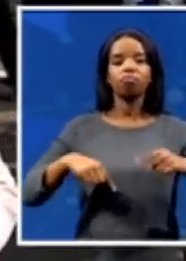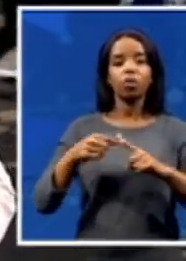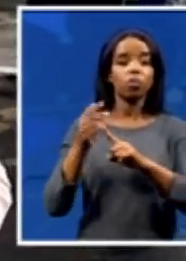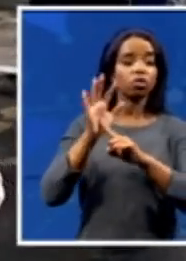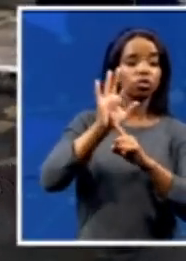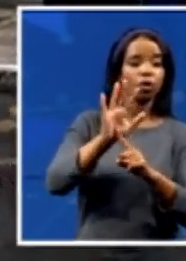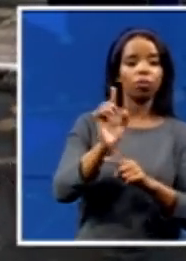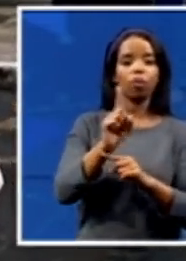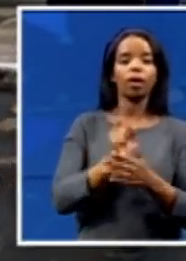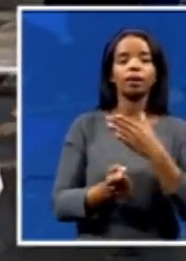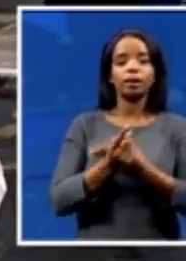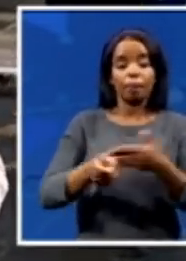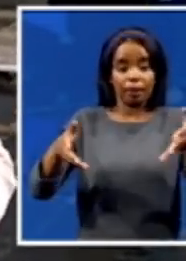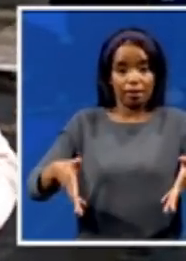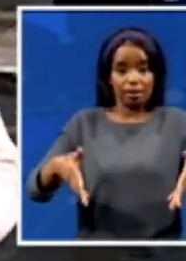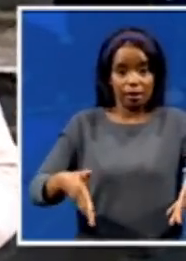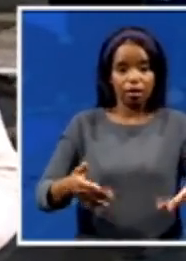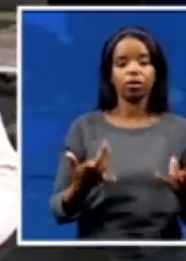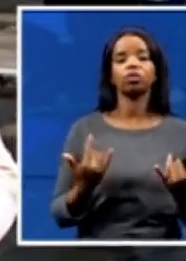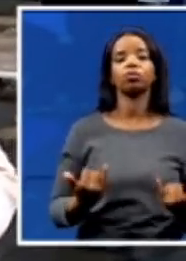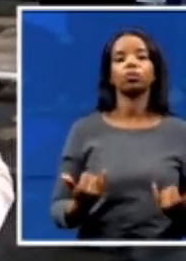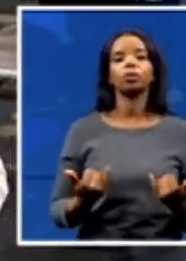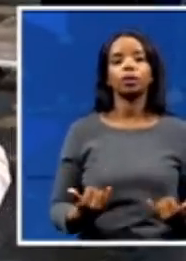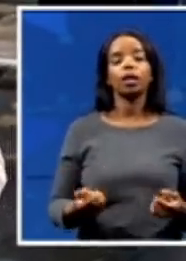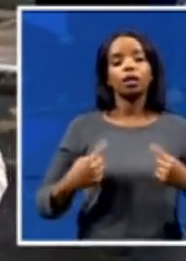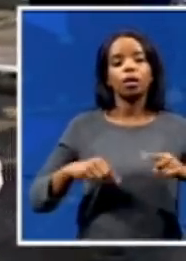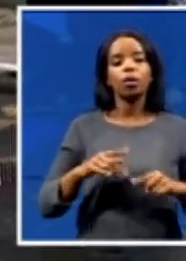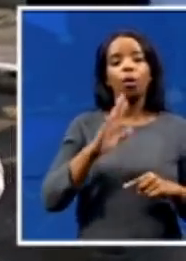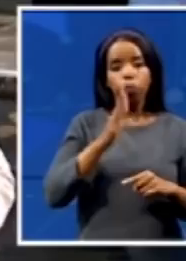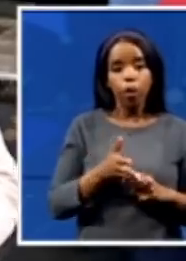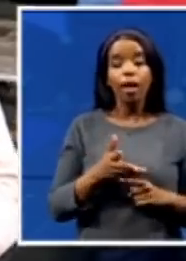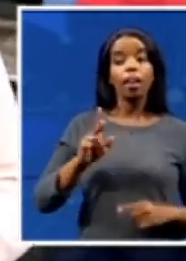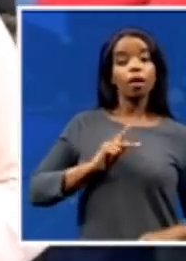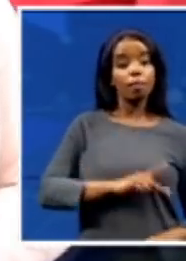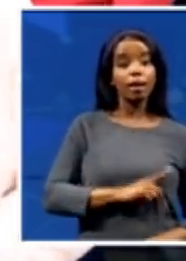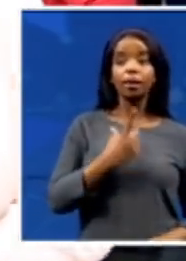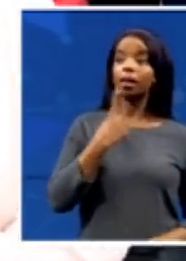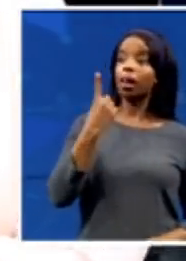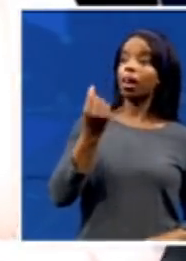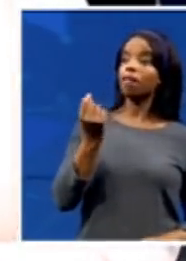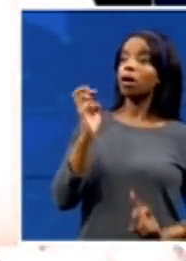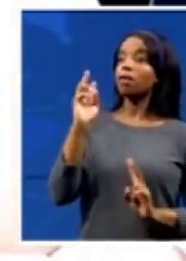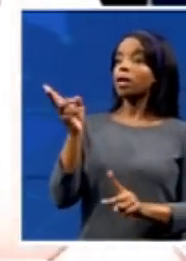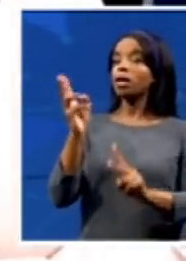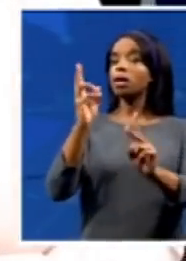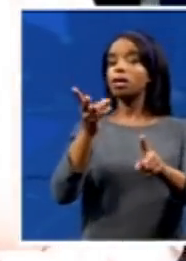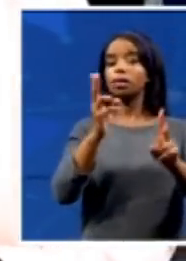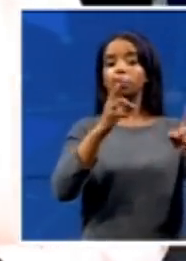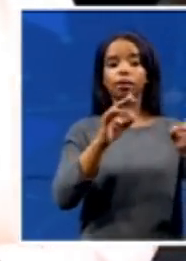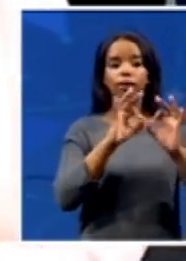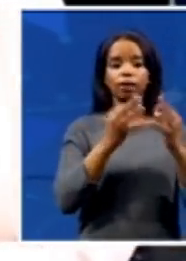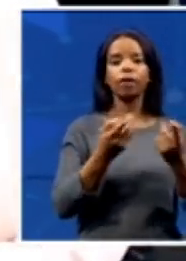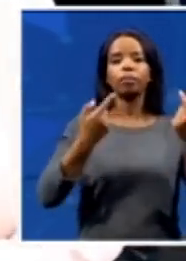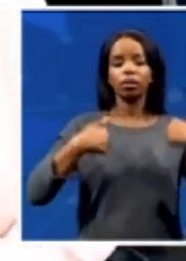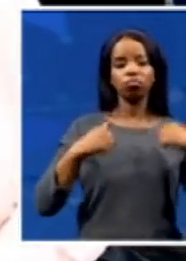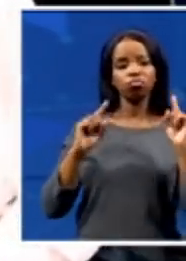happen here today. And we'll be accompanying the president as he visits the families and the areas to see the extent of